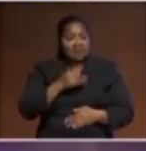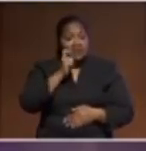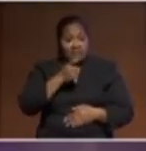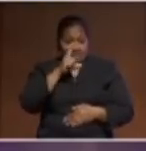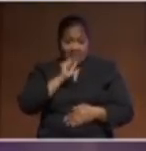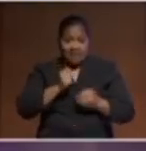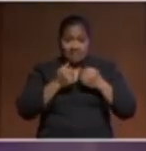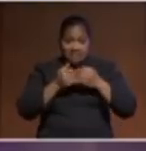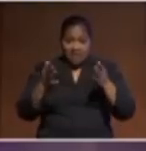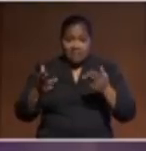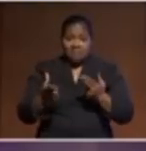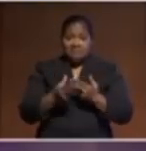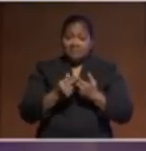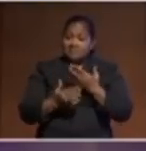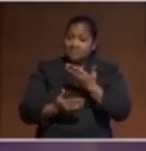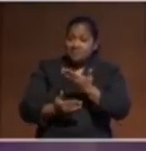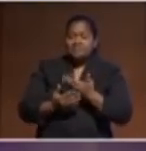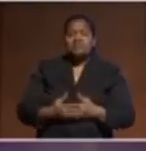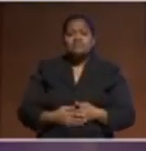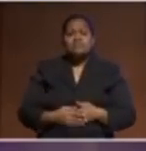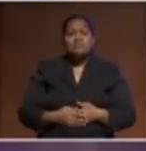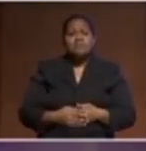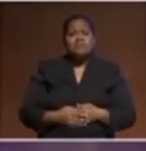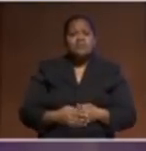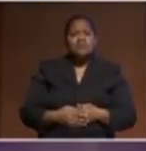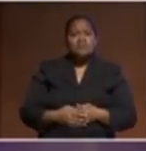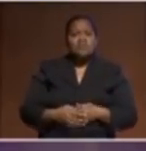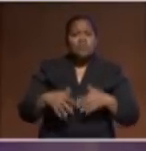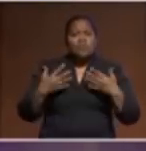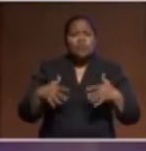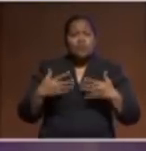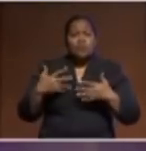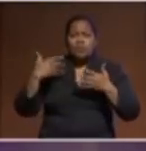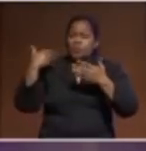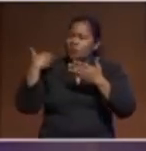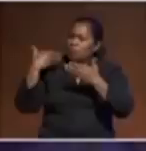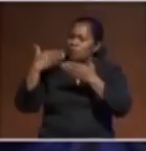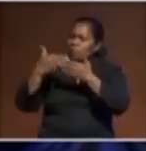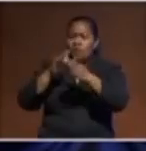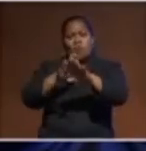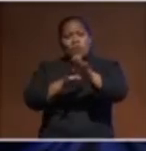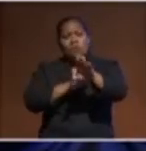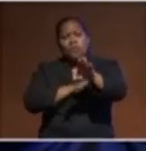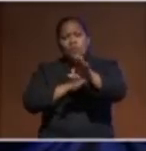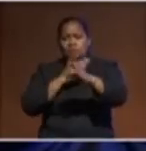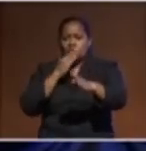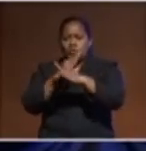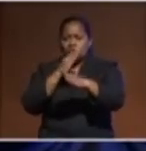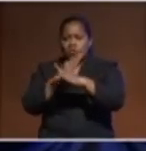you've had a very long and distinguished career as a regional and international diplomat,